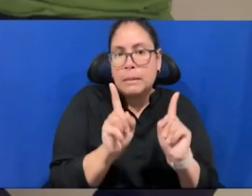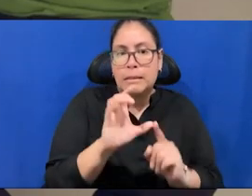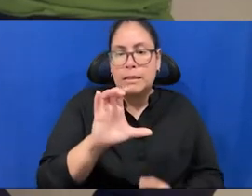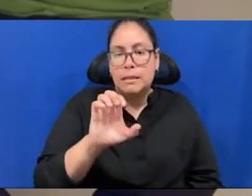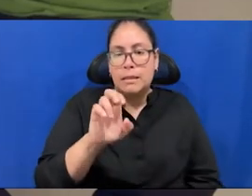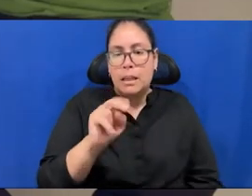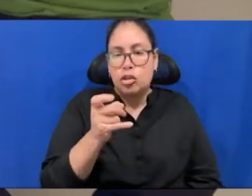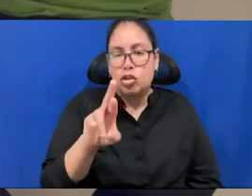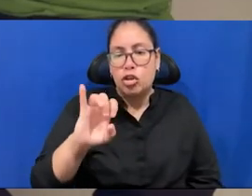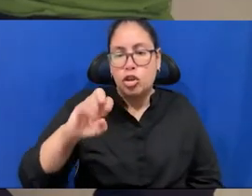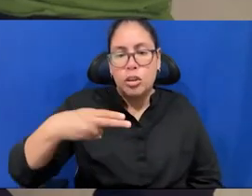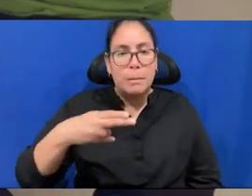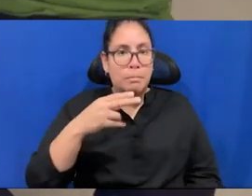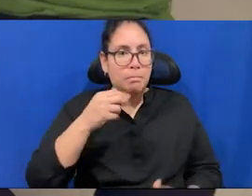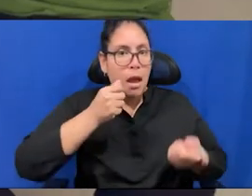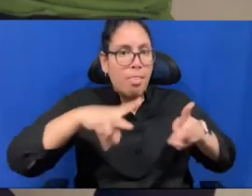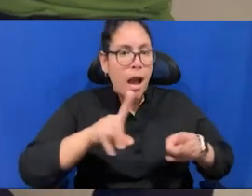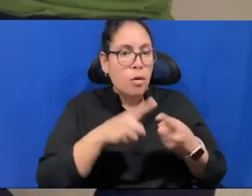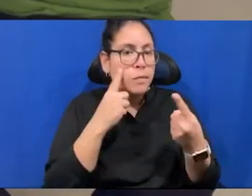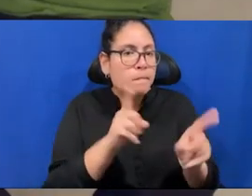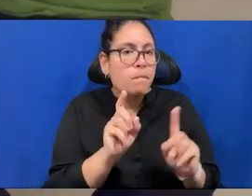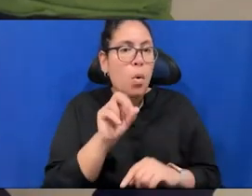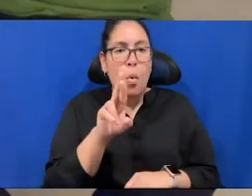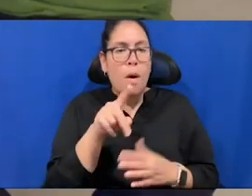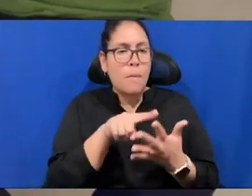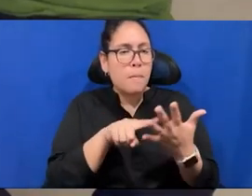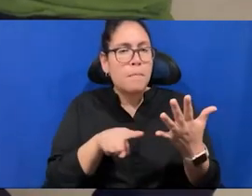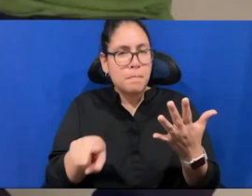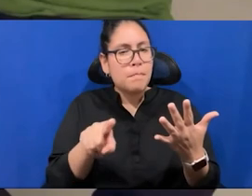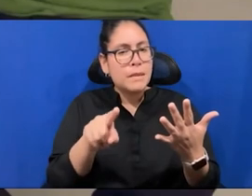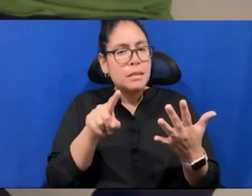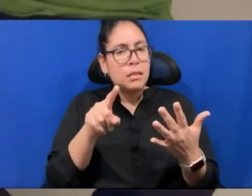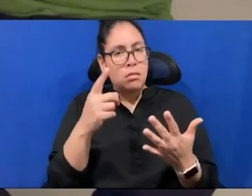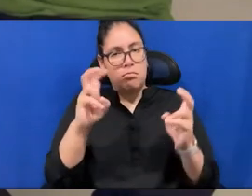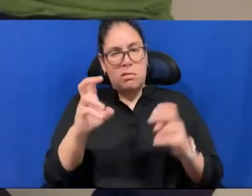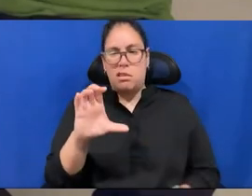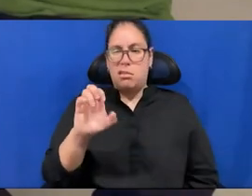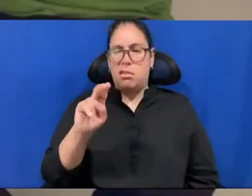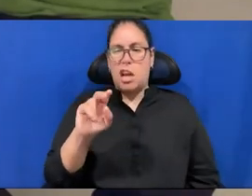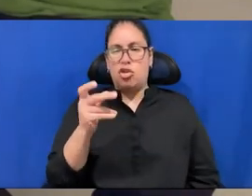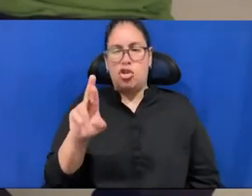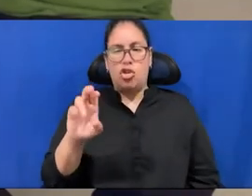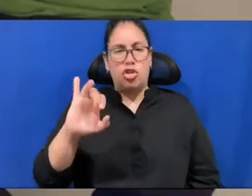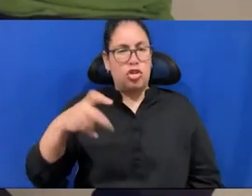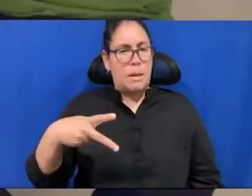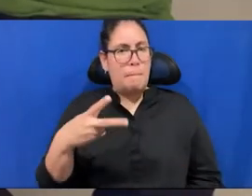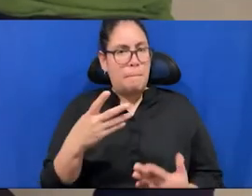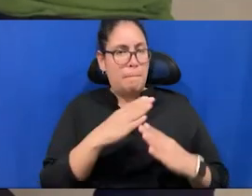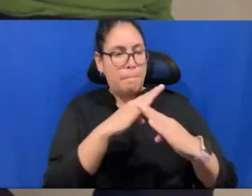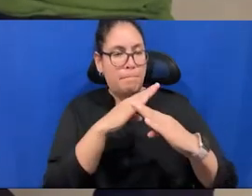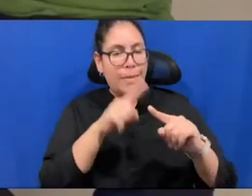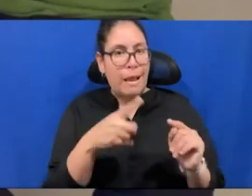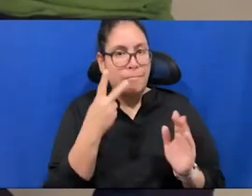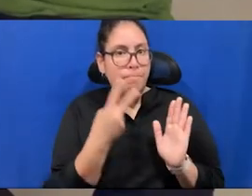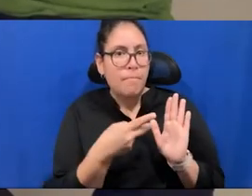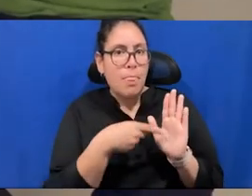hasn't dared to do, which is what she called self-censorship. So within this sort of wide field, can you tell us about one of your unrealized